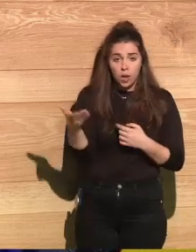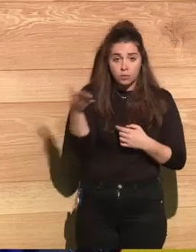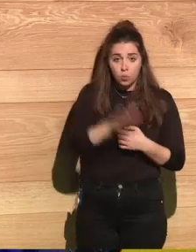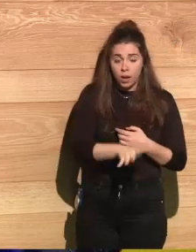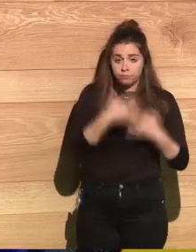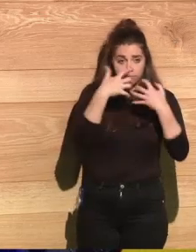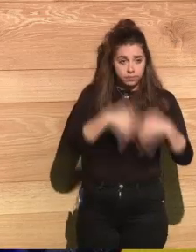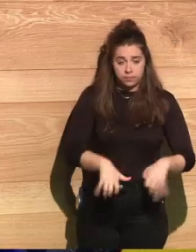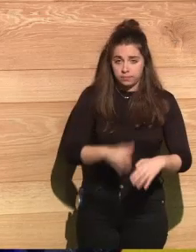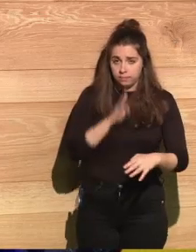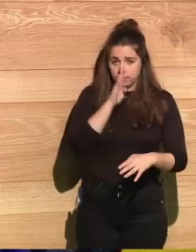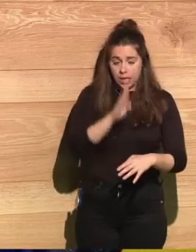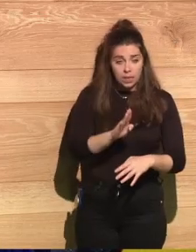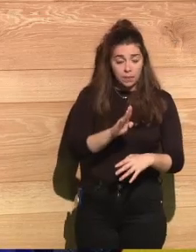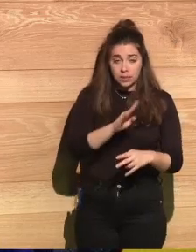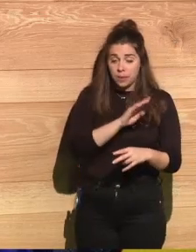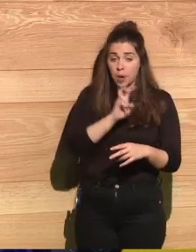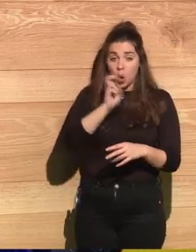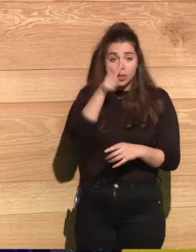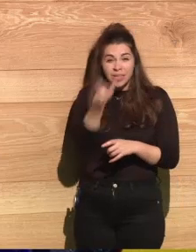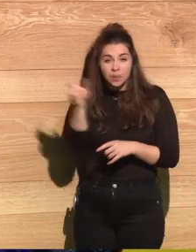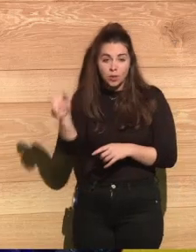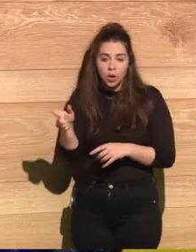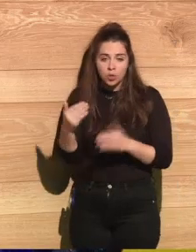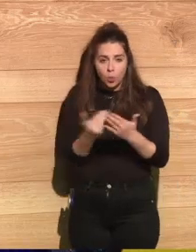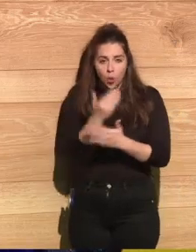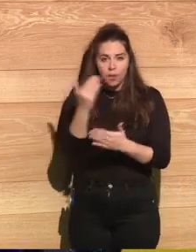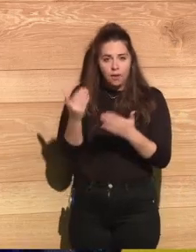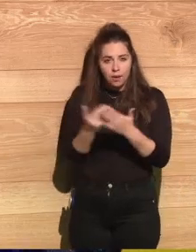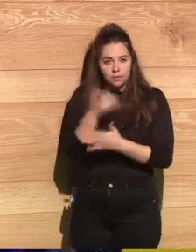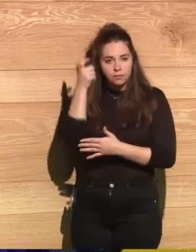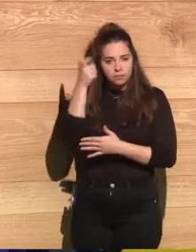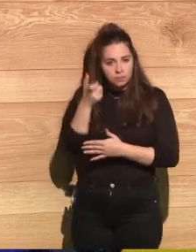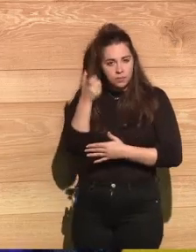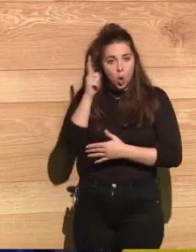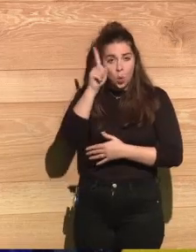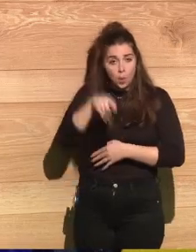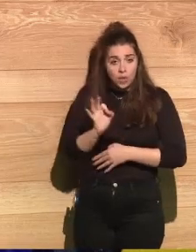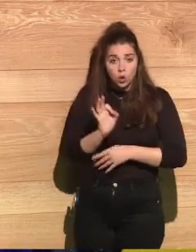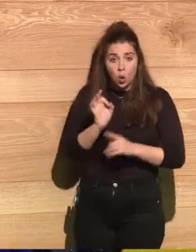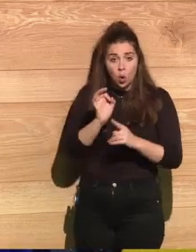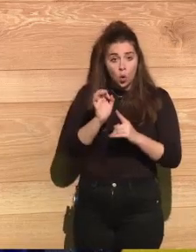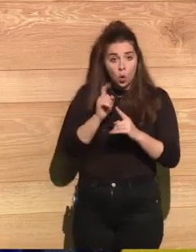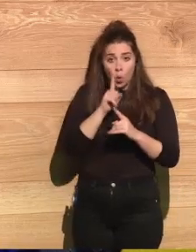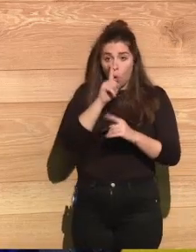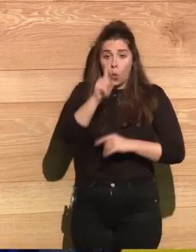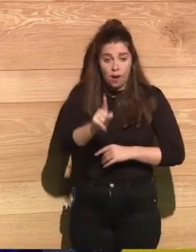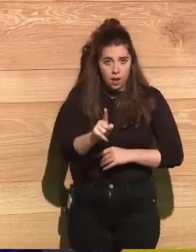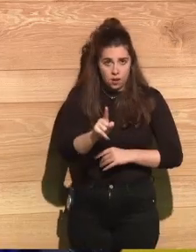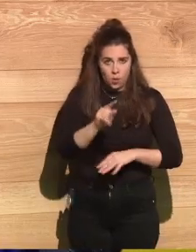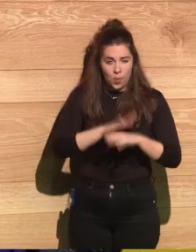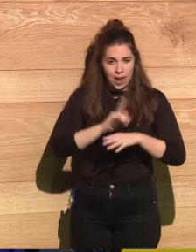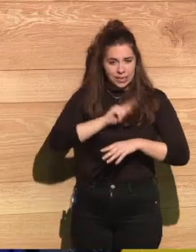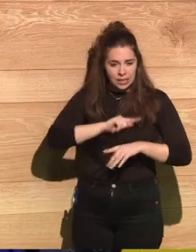die a week later, a month later, a year later, some ten years later. In